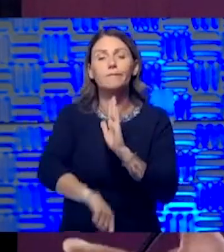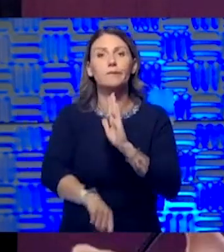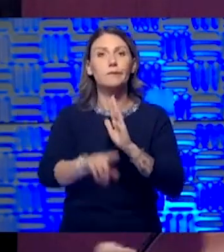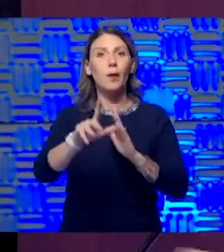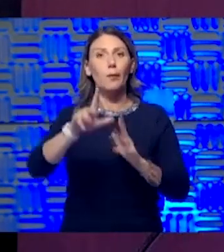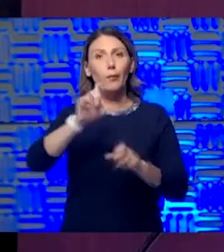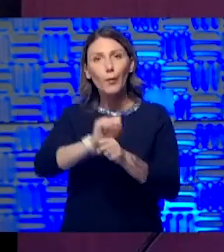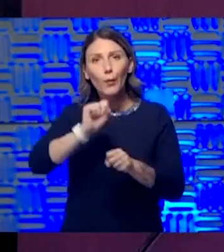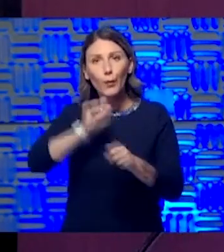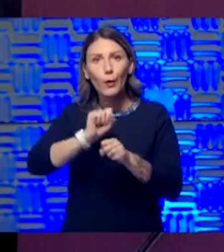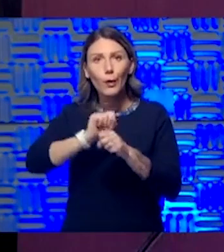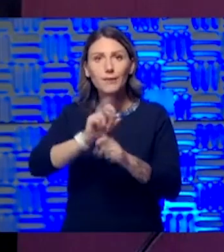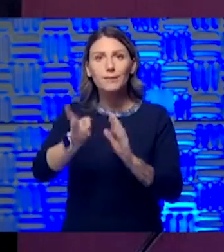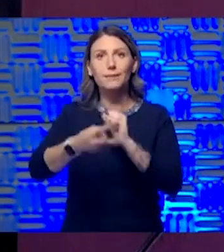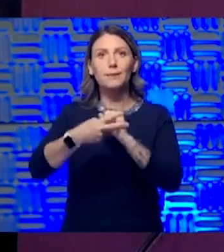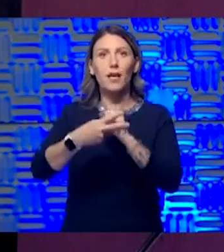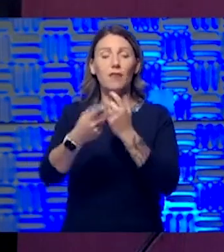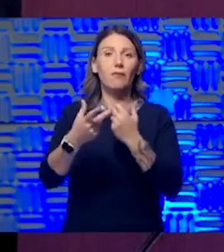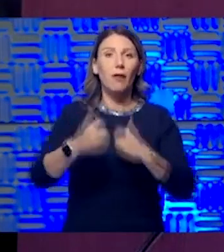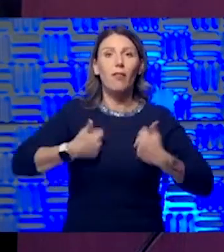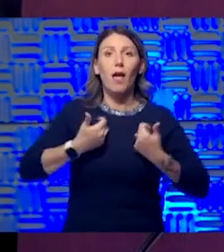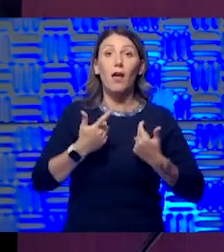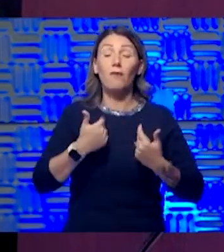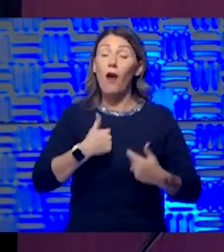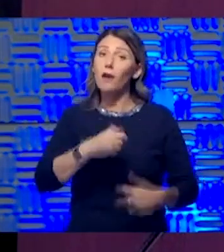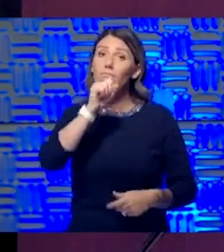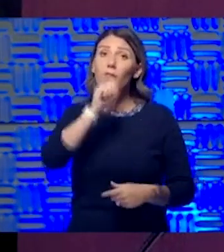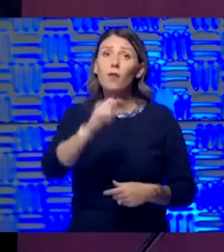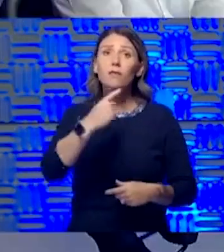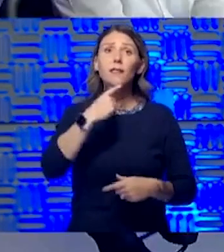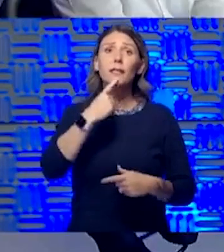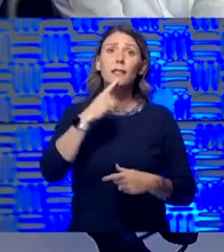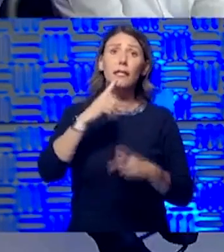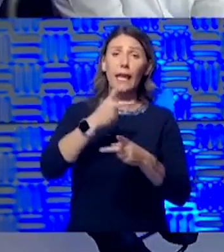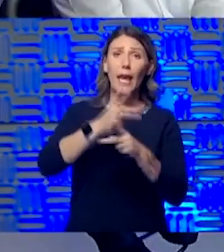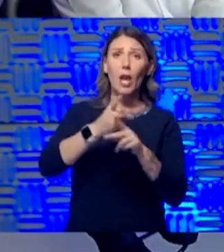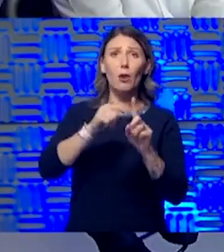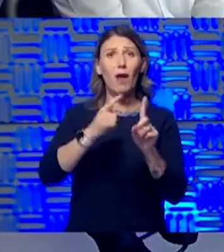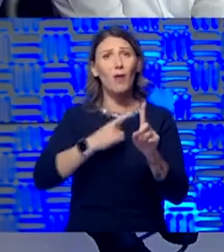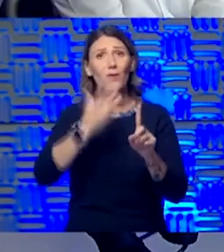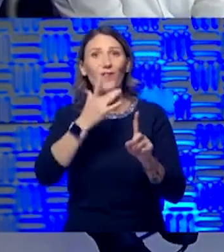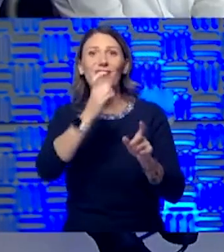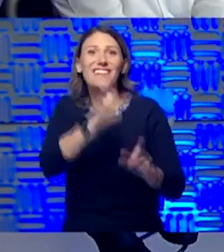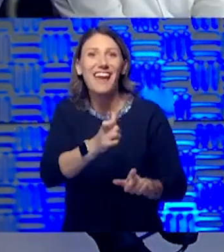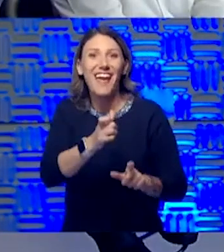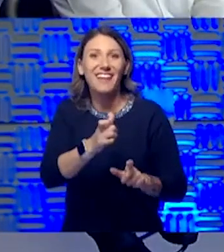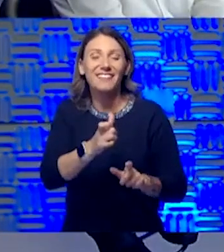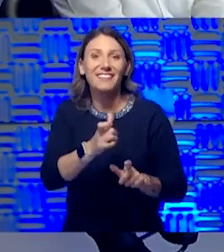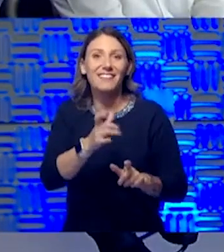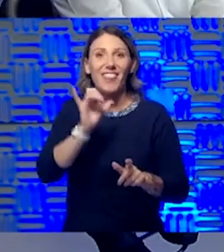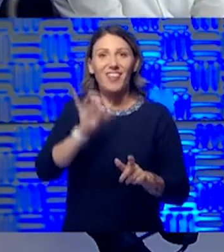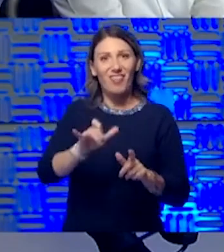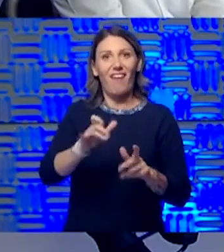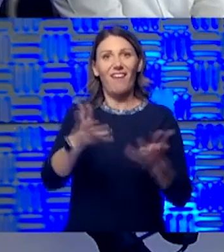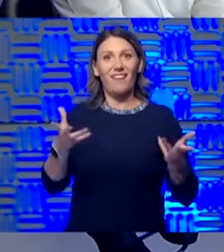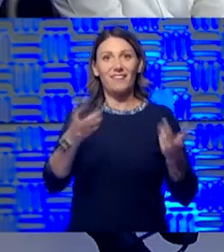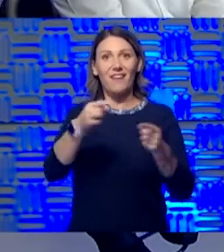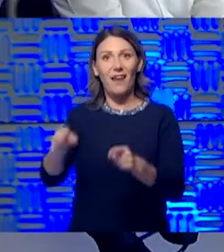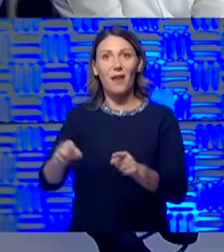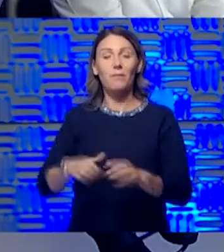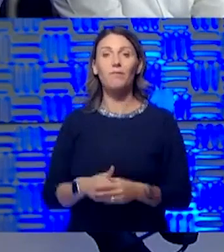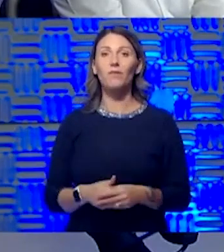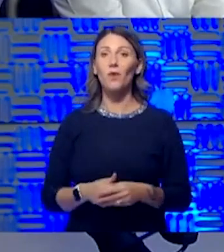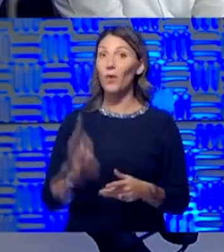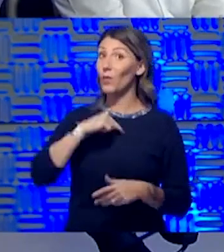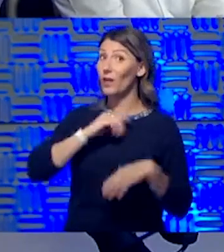you know, I love critical care, but if I don't have to do it, I'd rather not do it. That's a great message. Yeah, just, you know, we're here. We're ready.